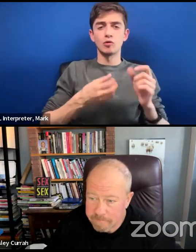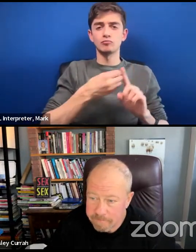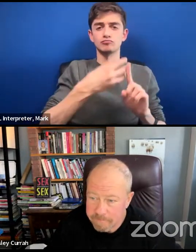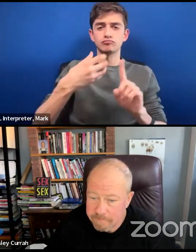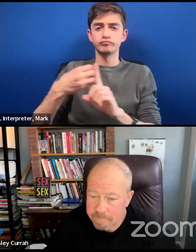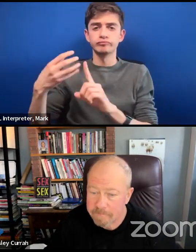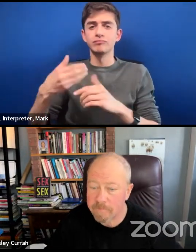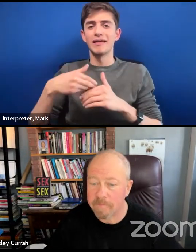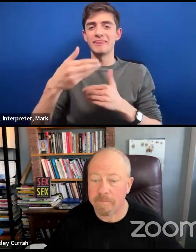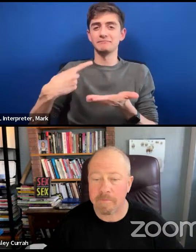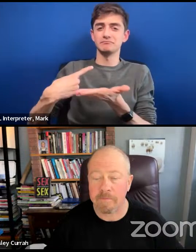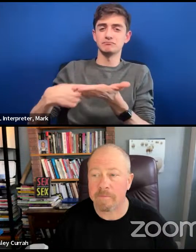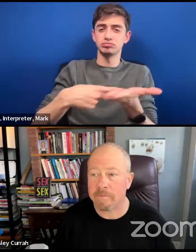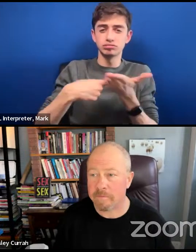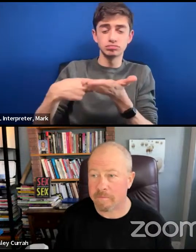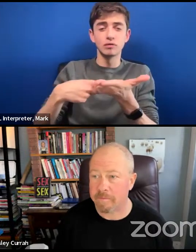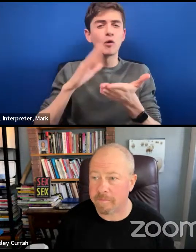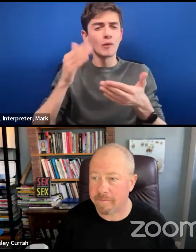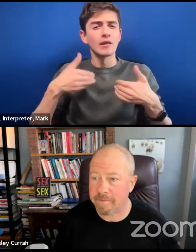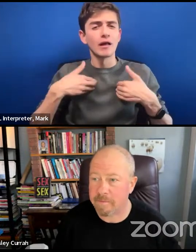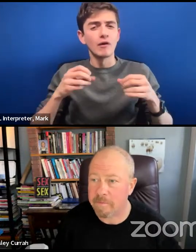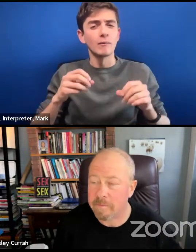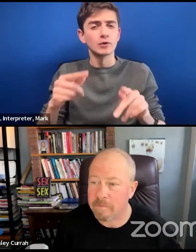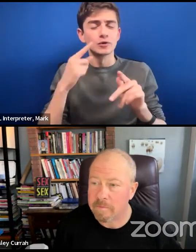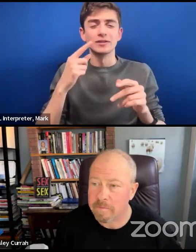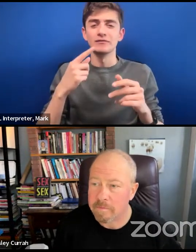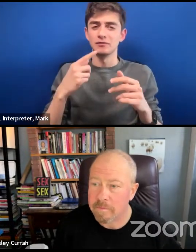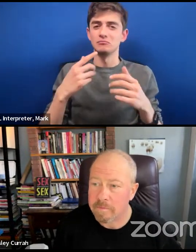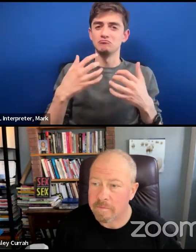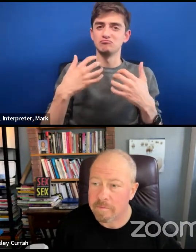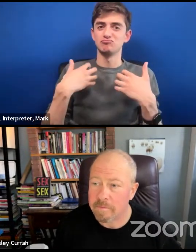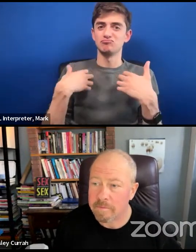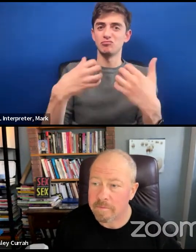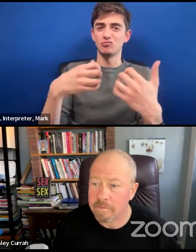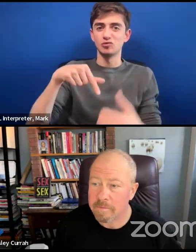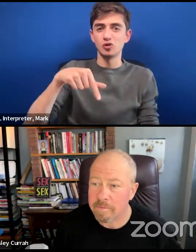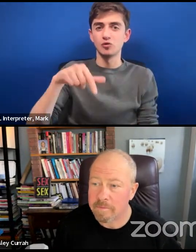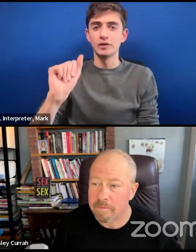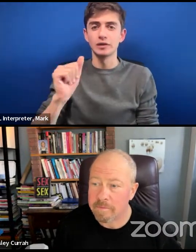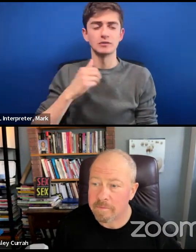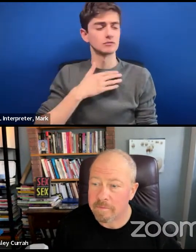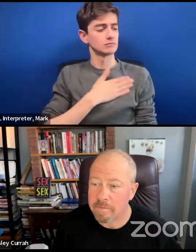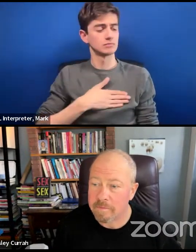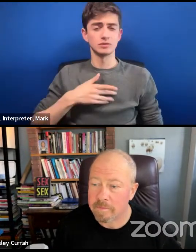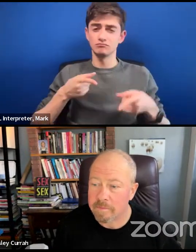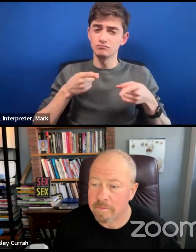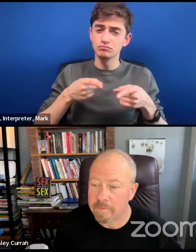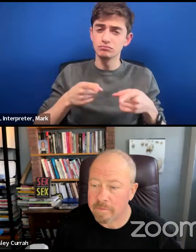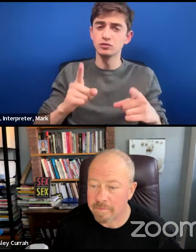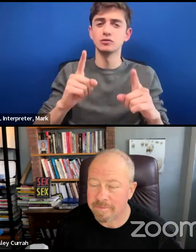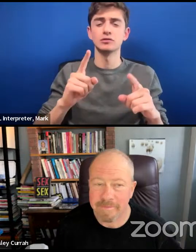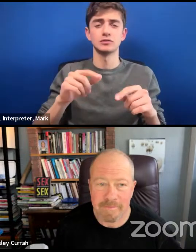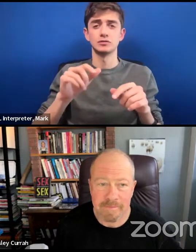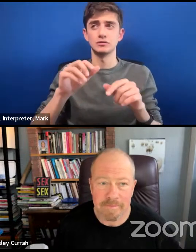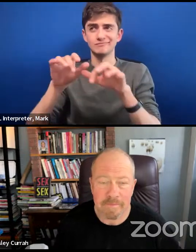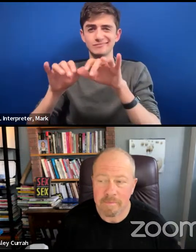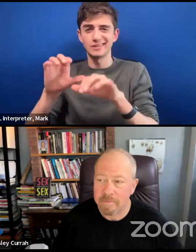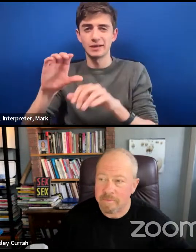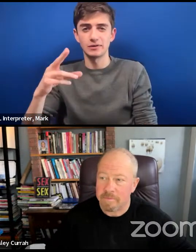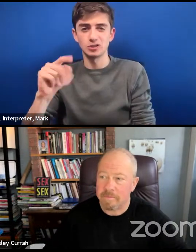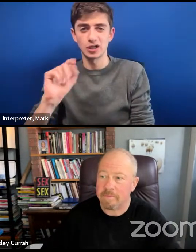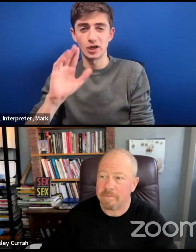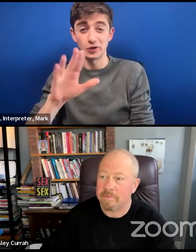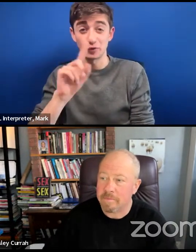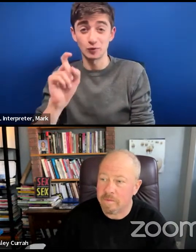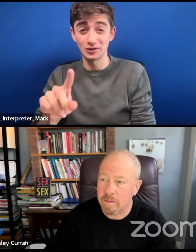want to encourage everybody in the audience to put your questions in the chat throughout. But on with the introductions. Ramsey Fawaz is